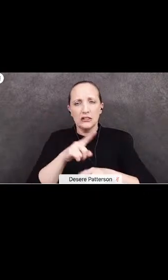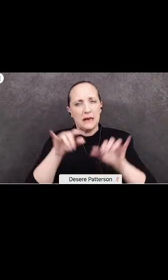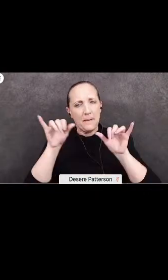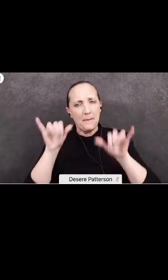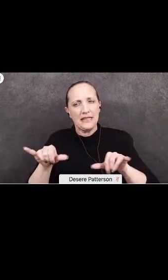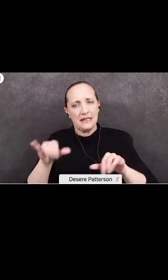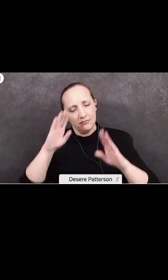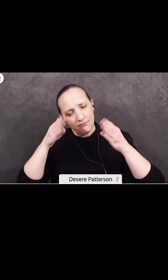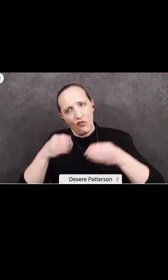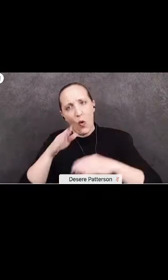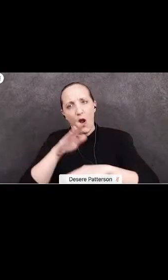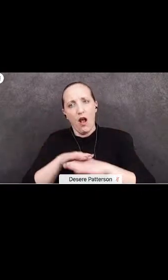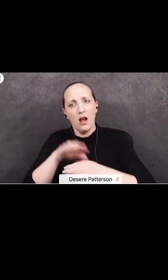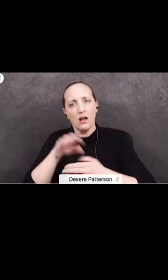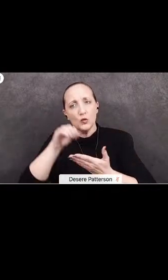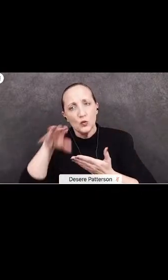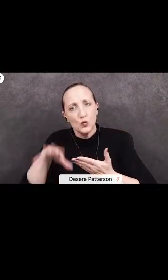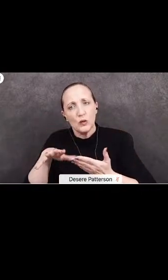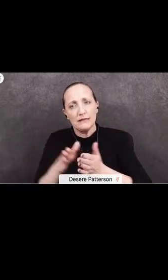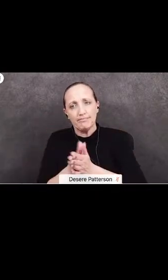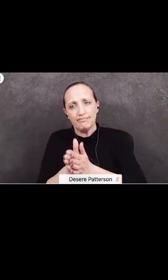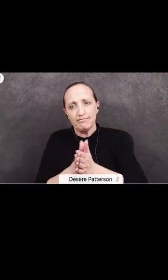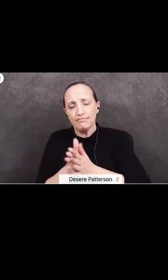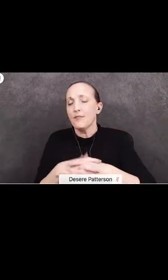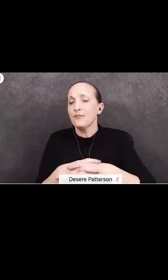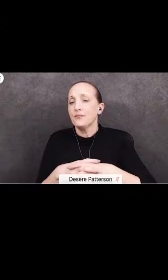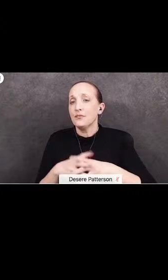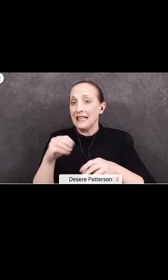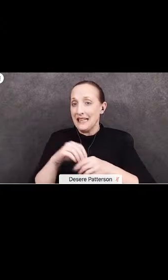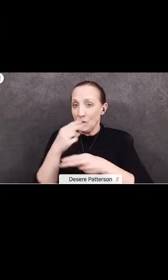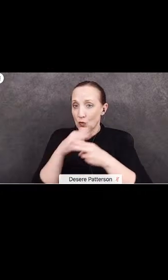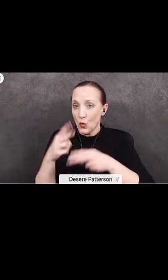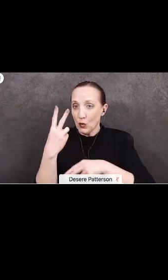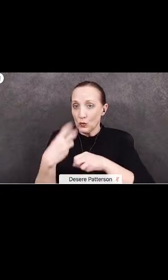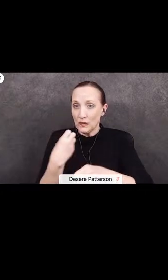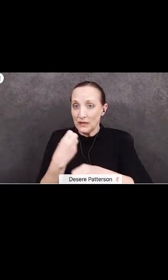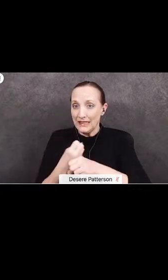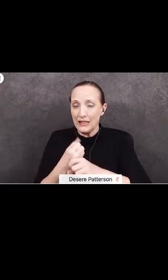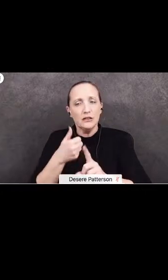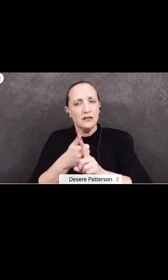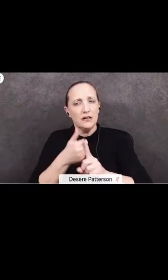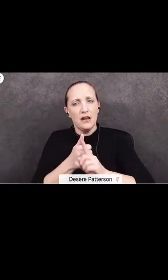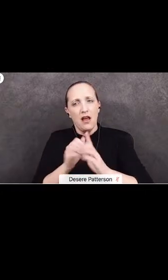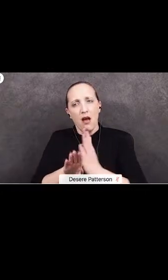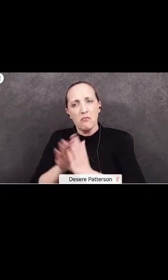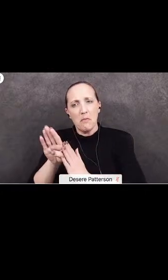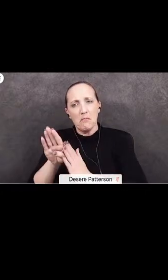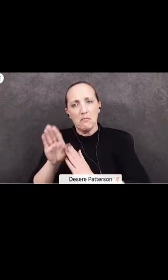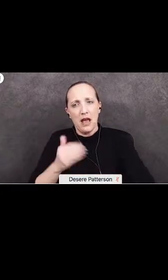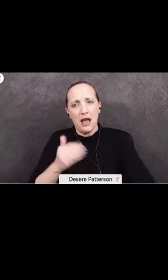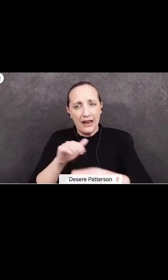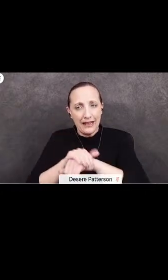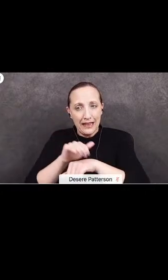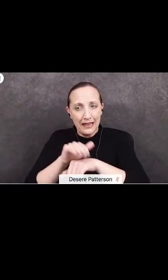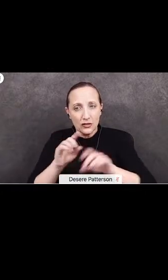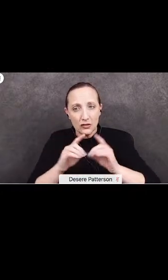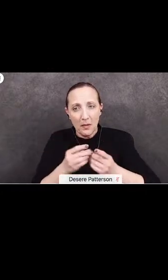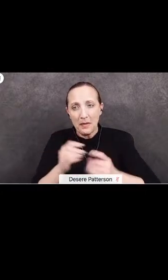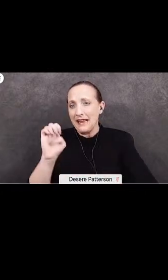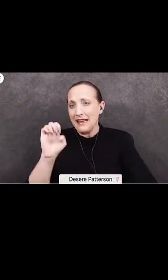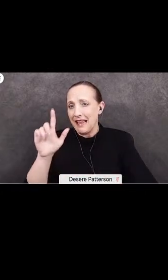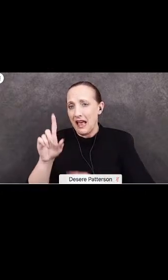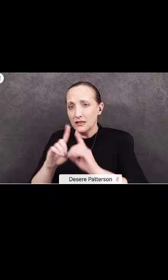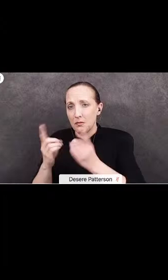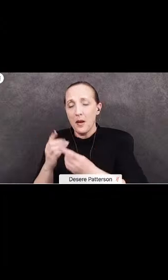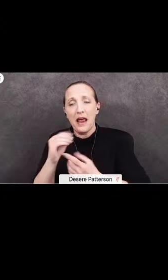on student interest. In the two short years she spent with us, Dr. Stregorda has advanced the English department, the EL department, and the